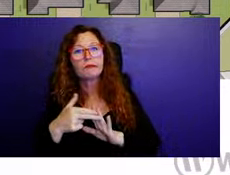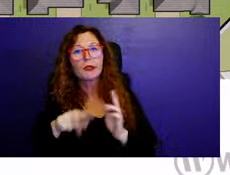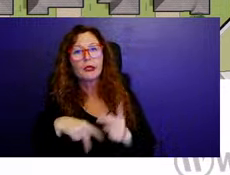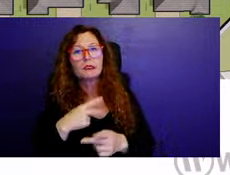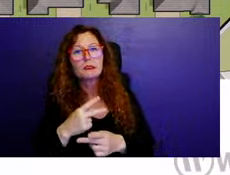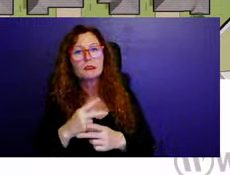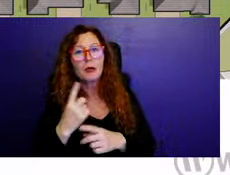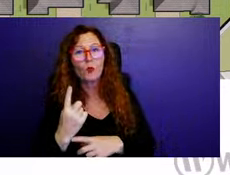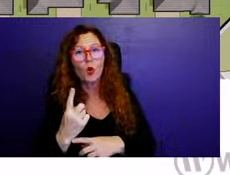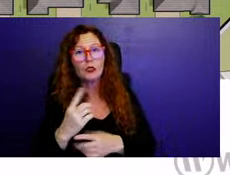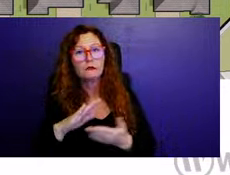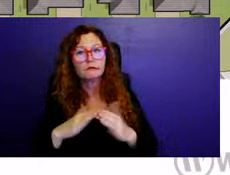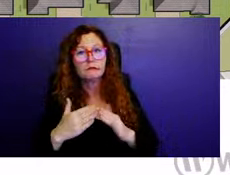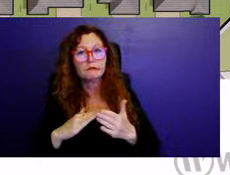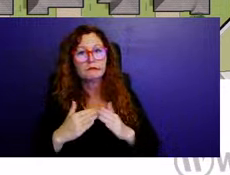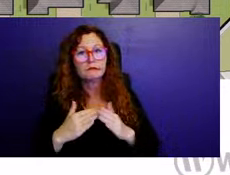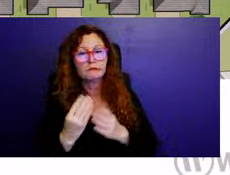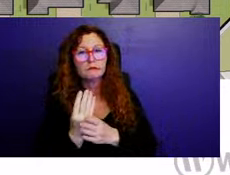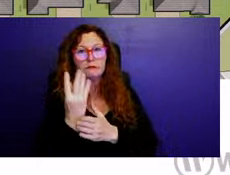similar, um,